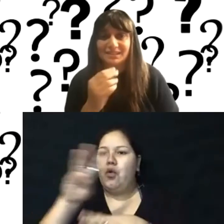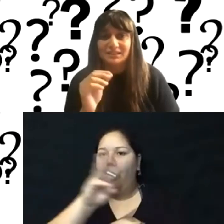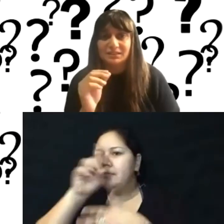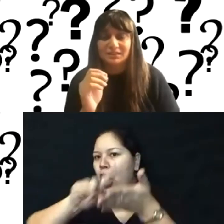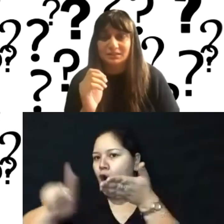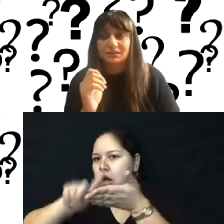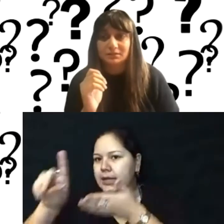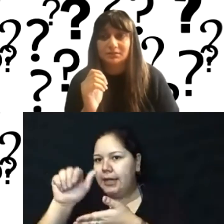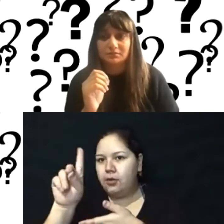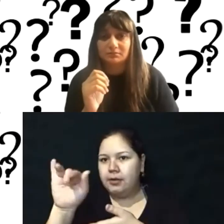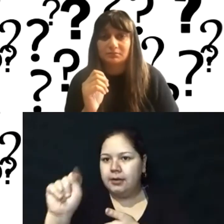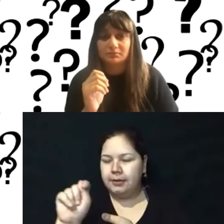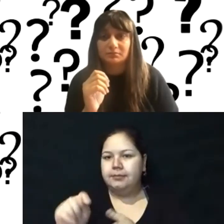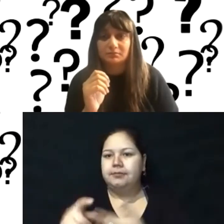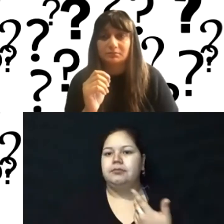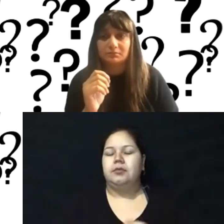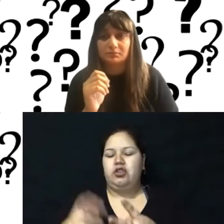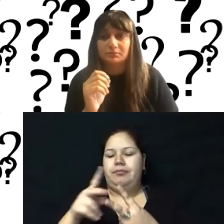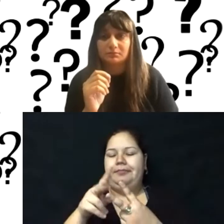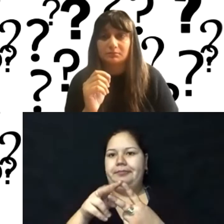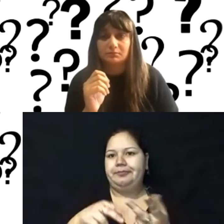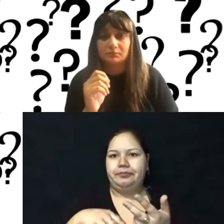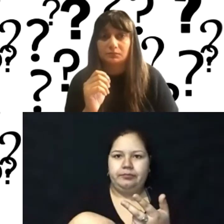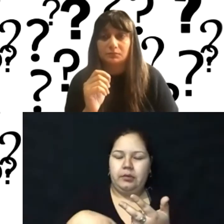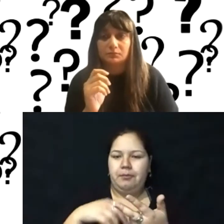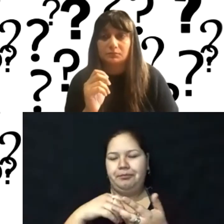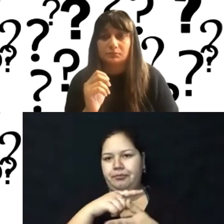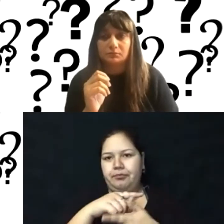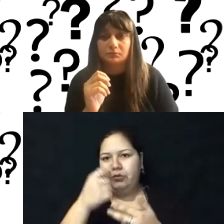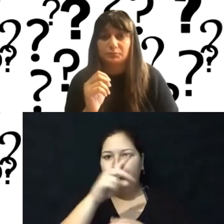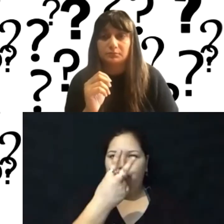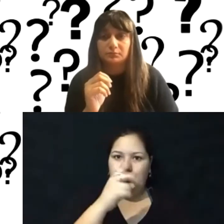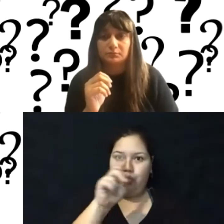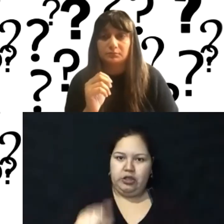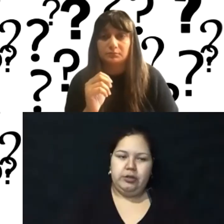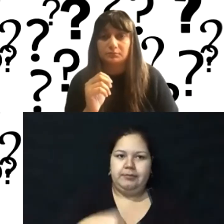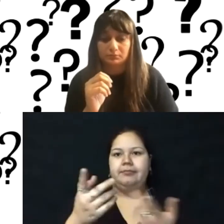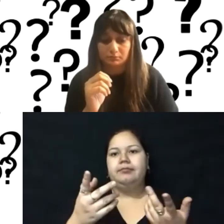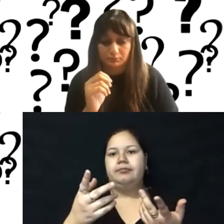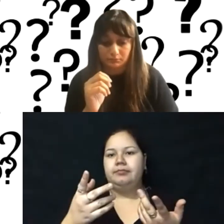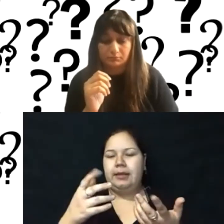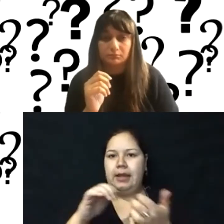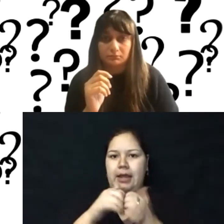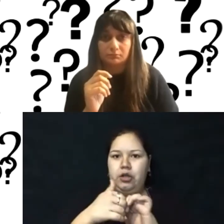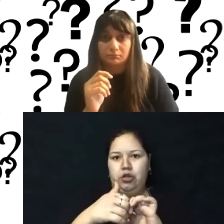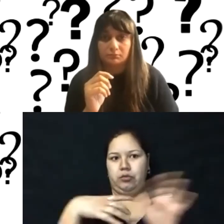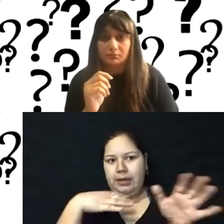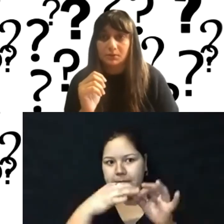Okay. So where do you find freelance editors and then kind of rough costs for fees for updating WordPress site and a WordPress audit?